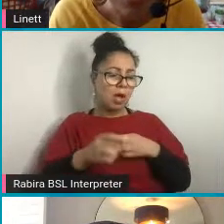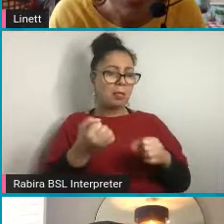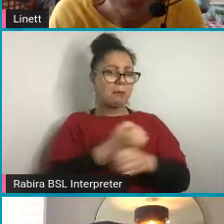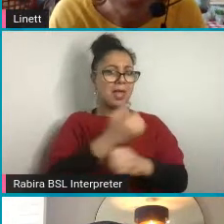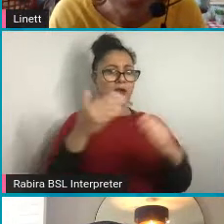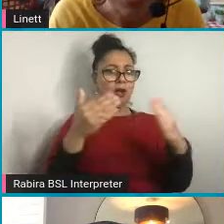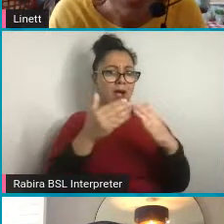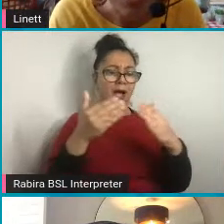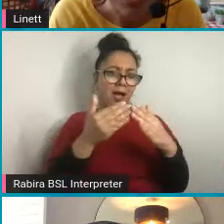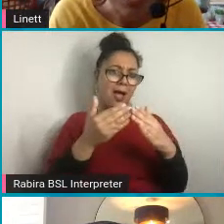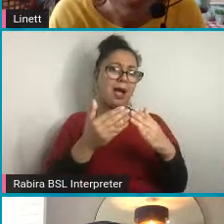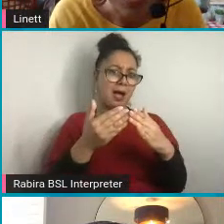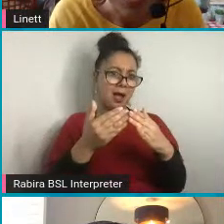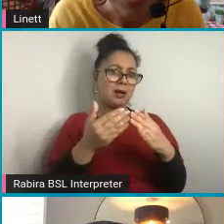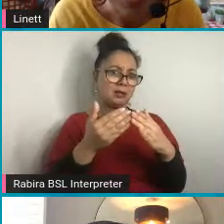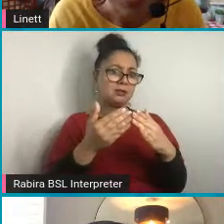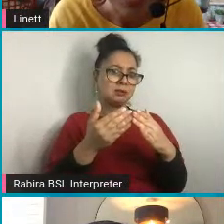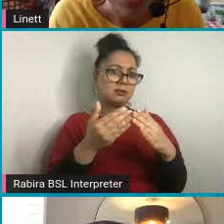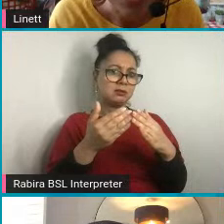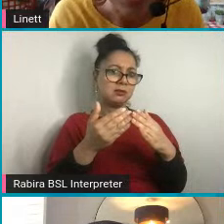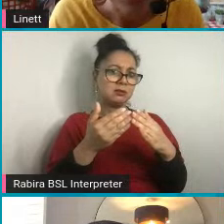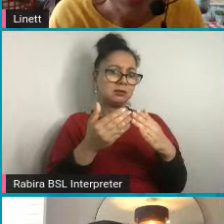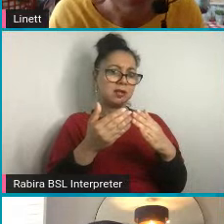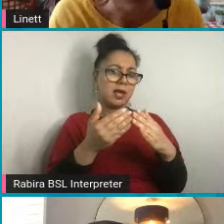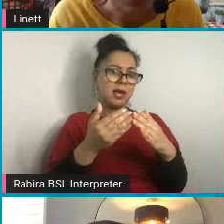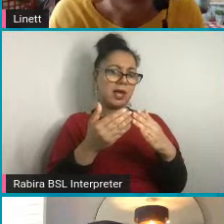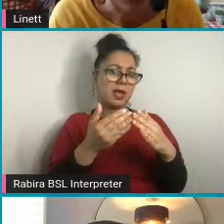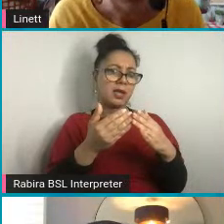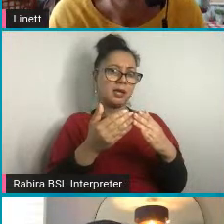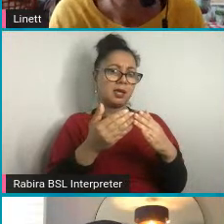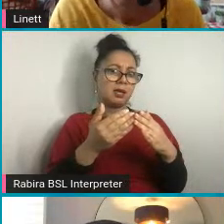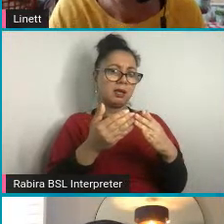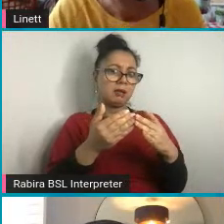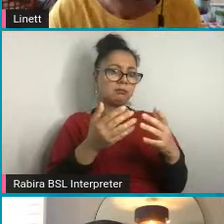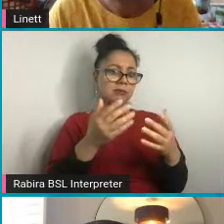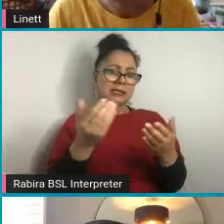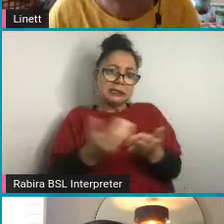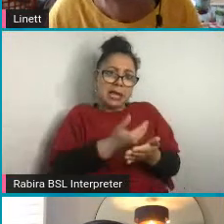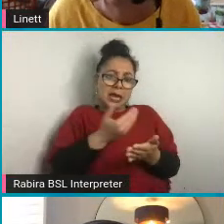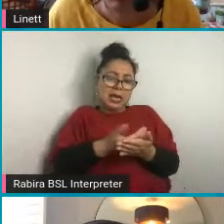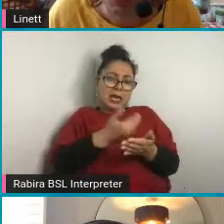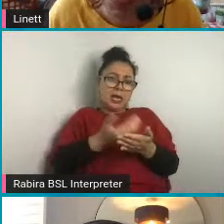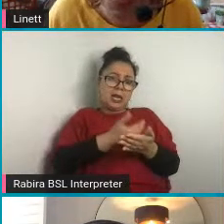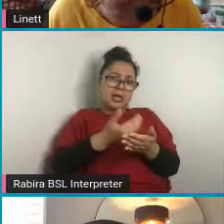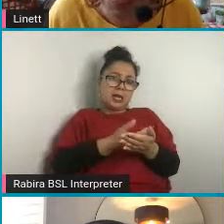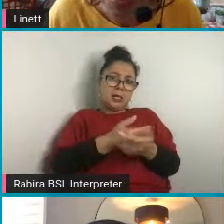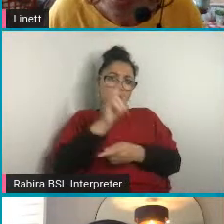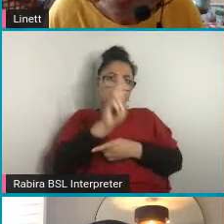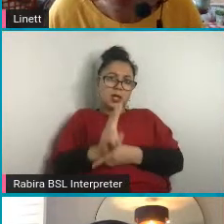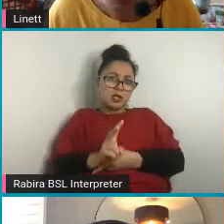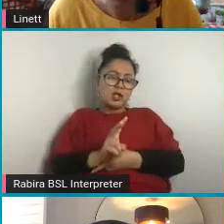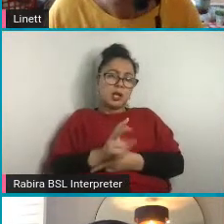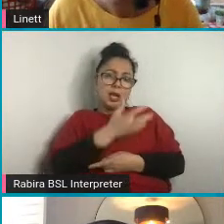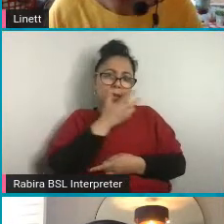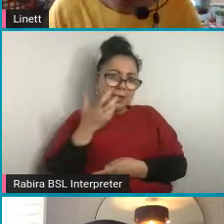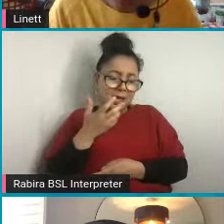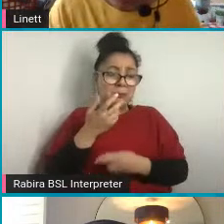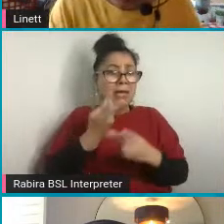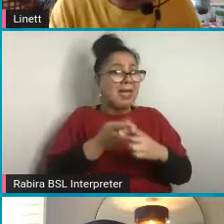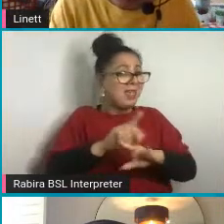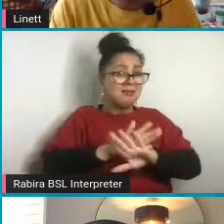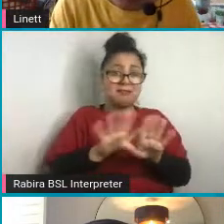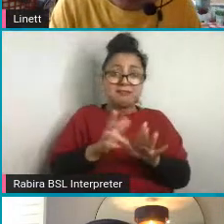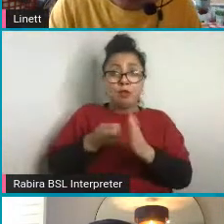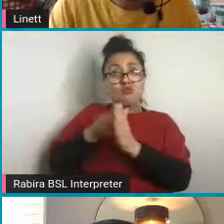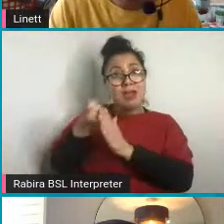But if you're renting a home, maybe you can put pressure on your landlord to make the house more energy efficient.